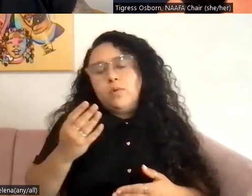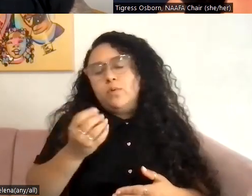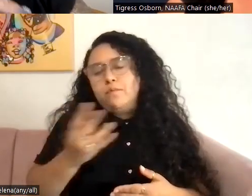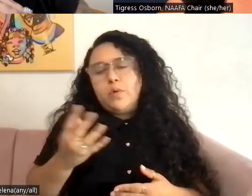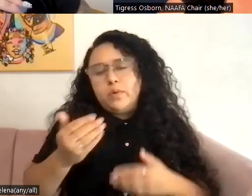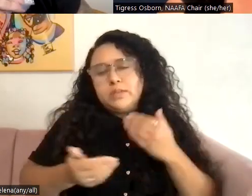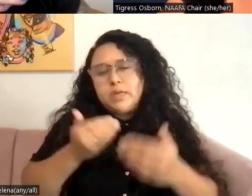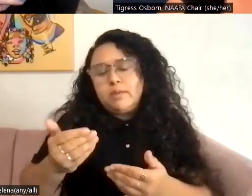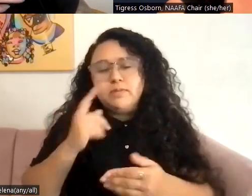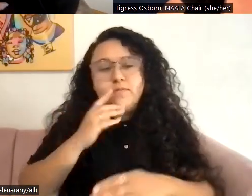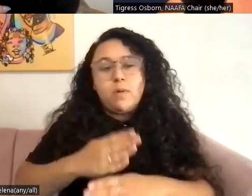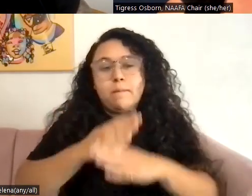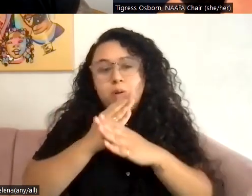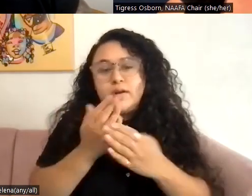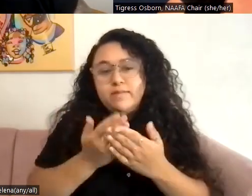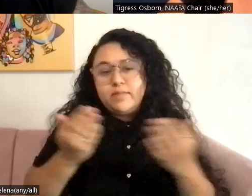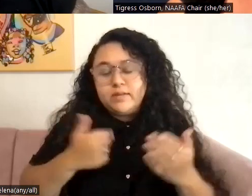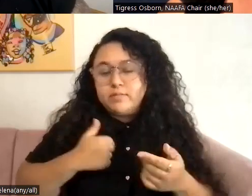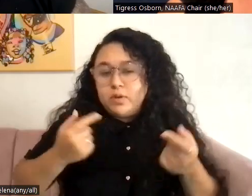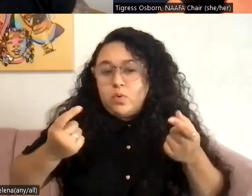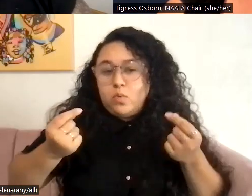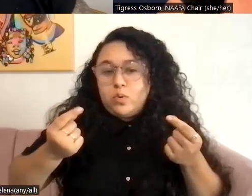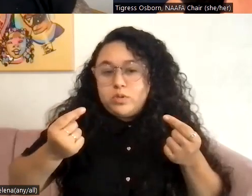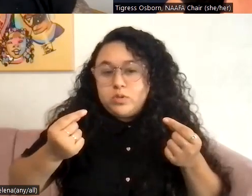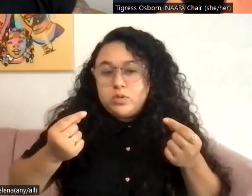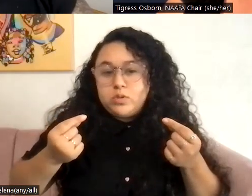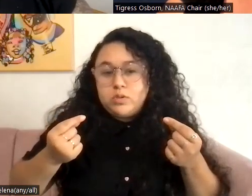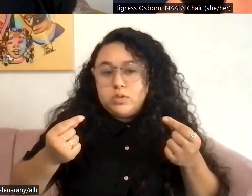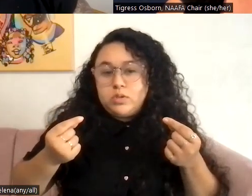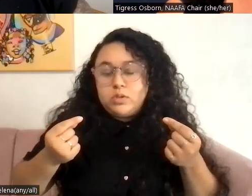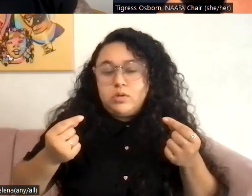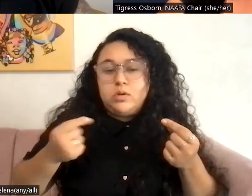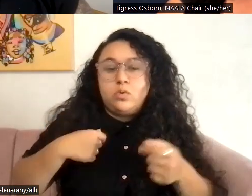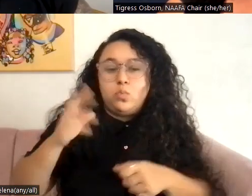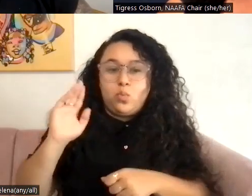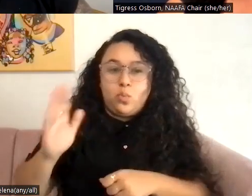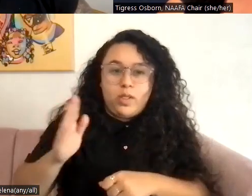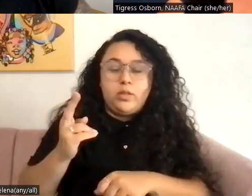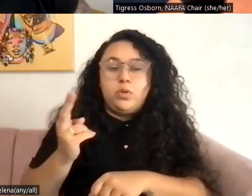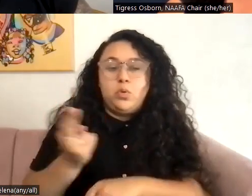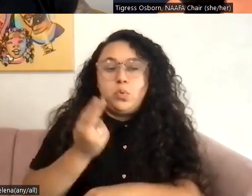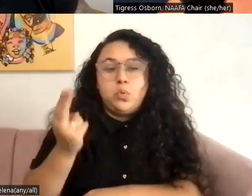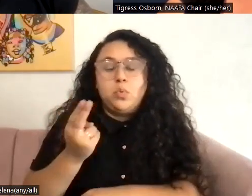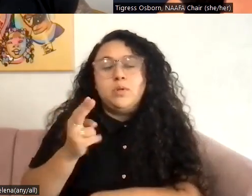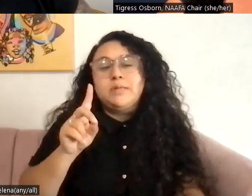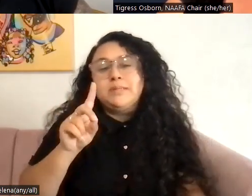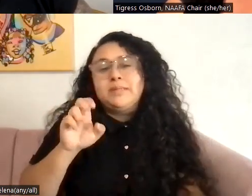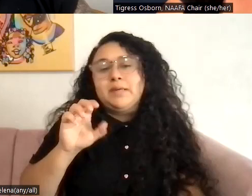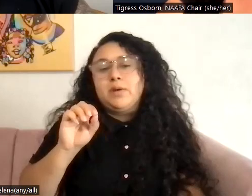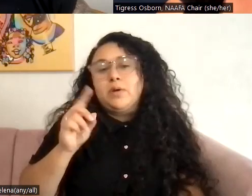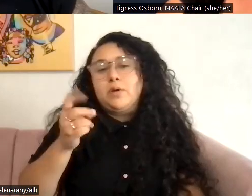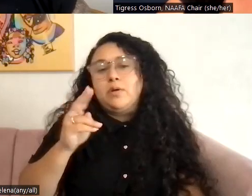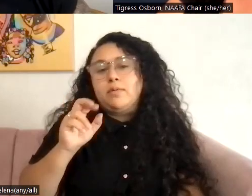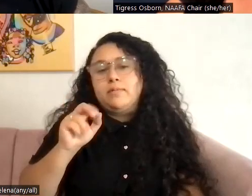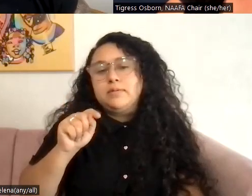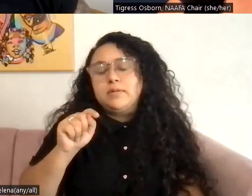so for preventative measures, what I do is, um, I will use like, uh, a deodorant. I know loom